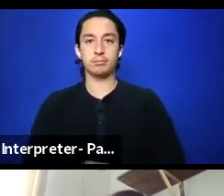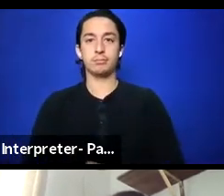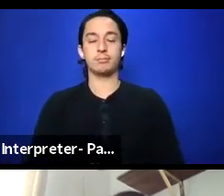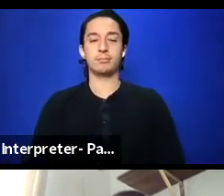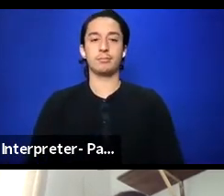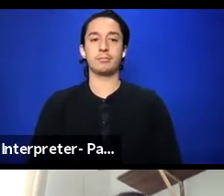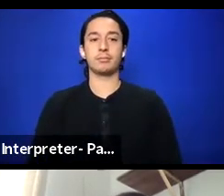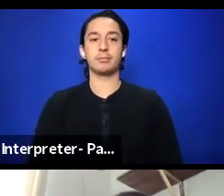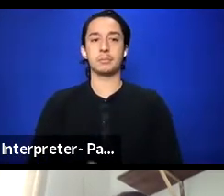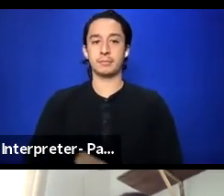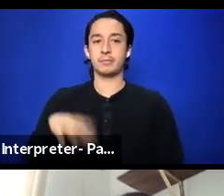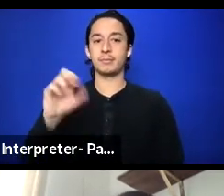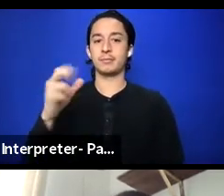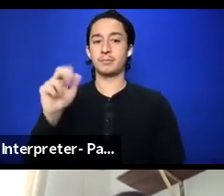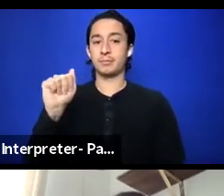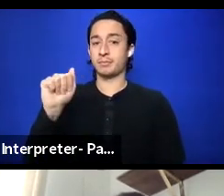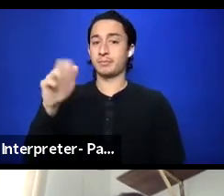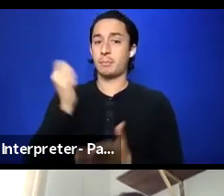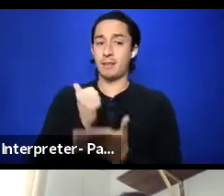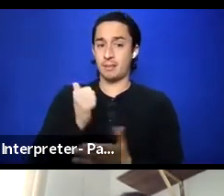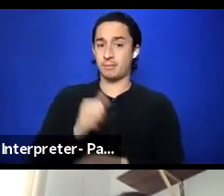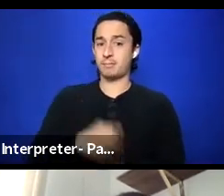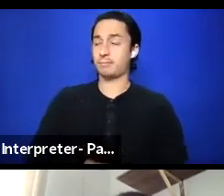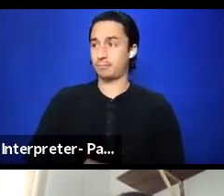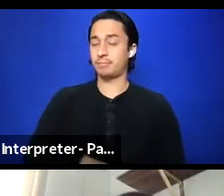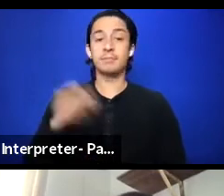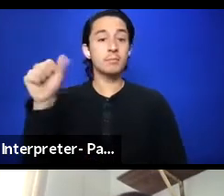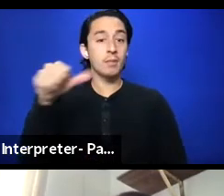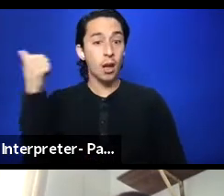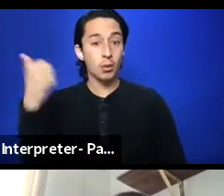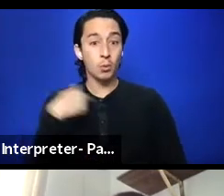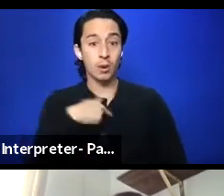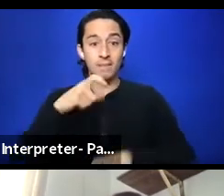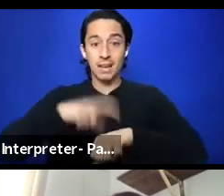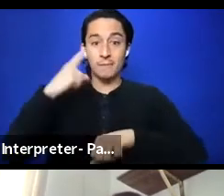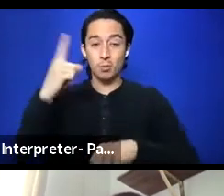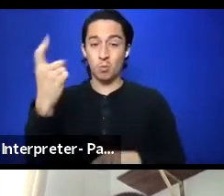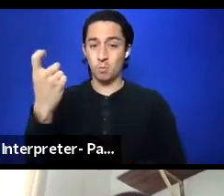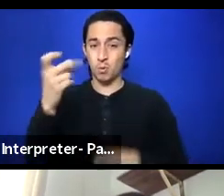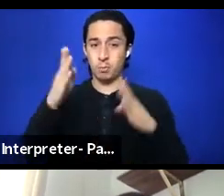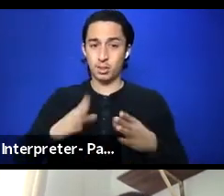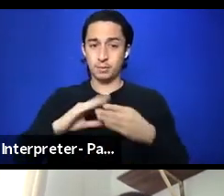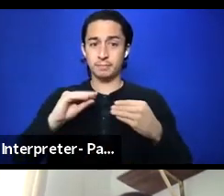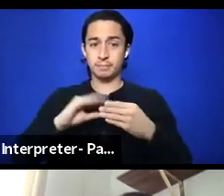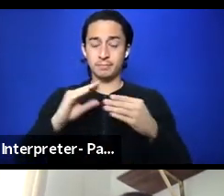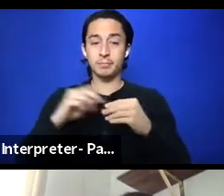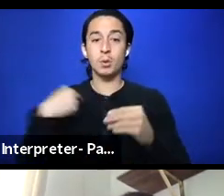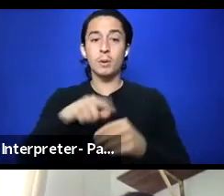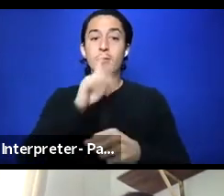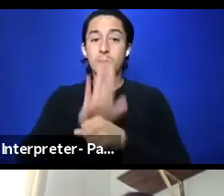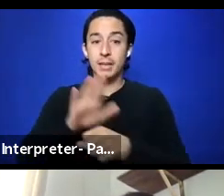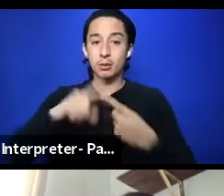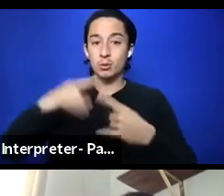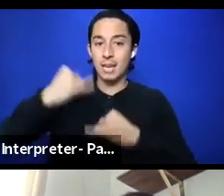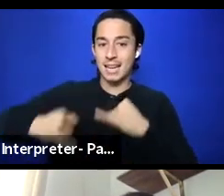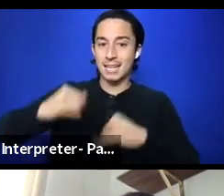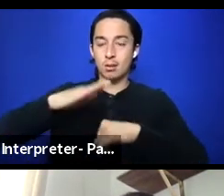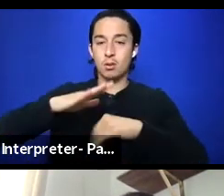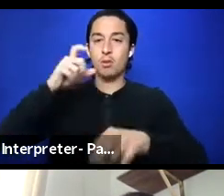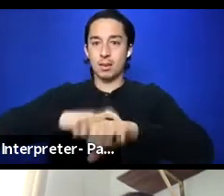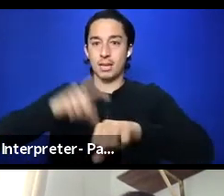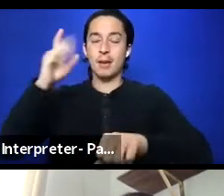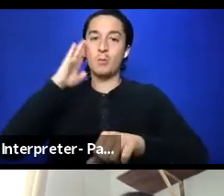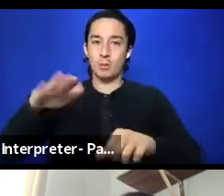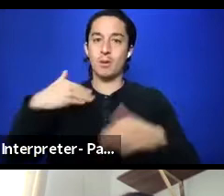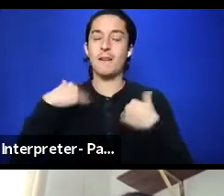Amen. Somebody else. We have time maybe for one more and we were committed to ending on time. We know there's another